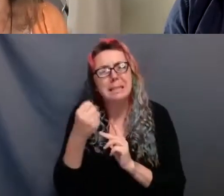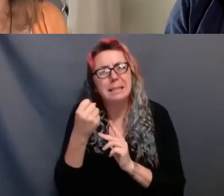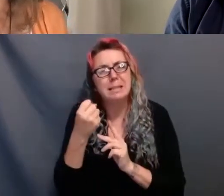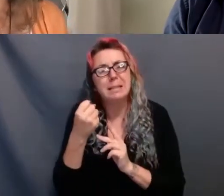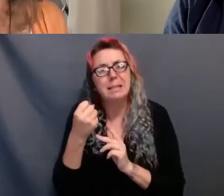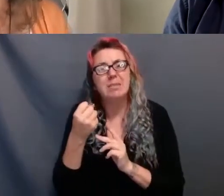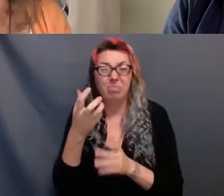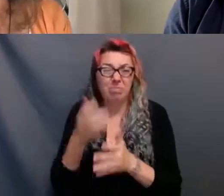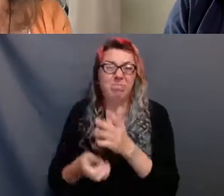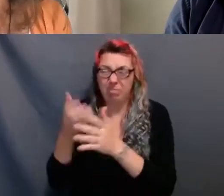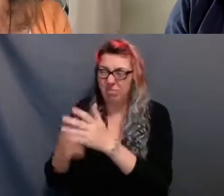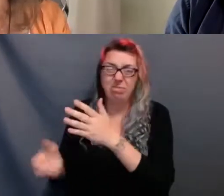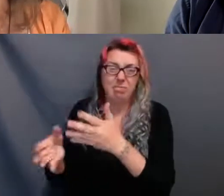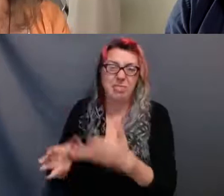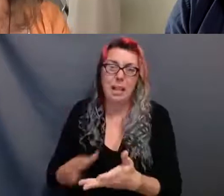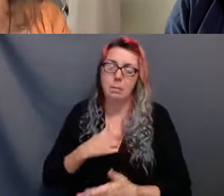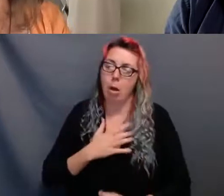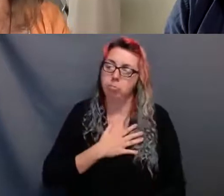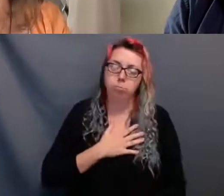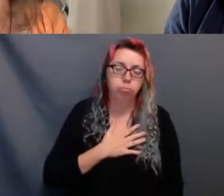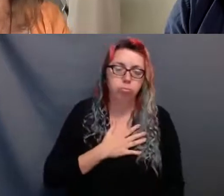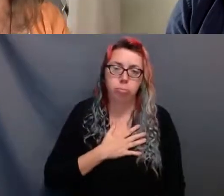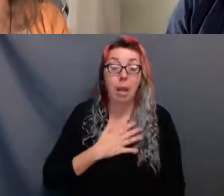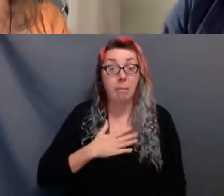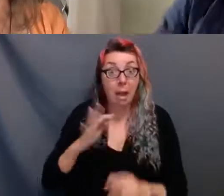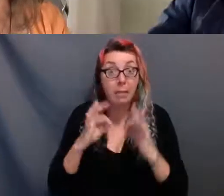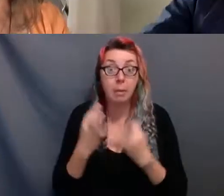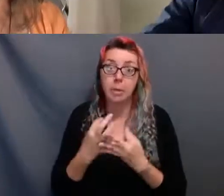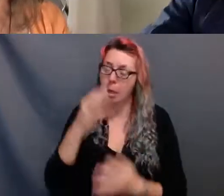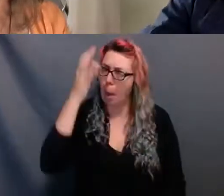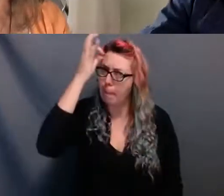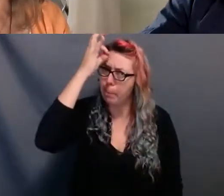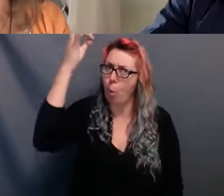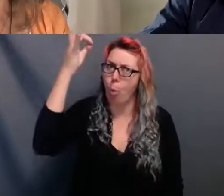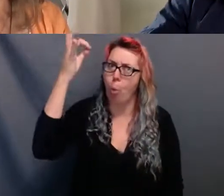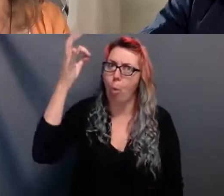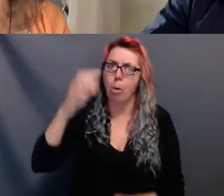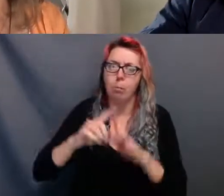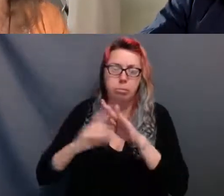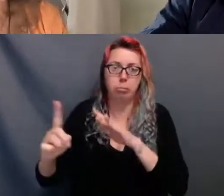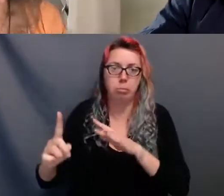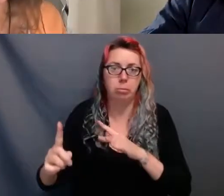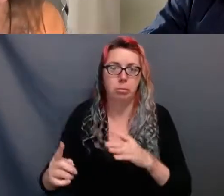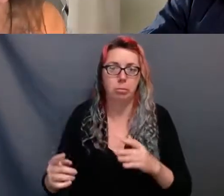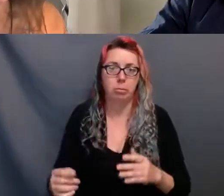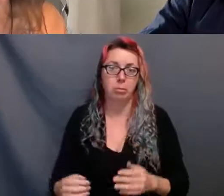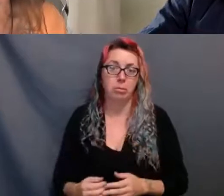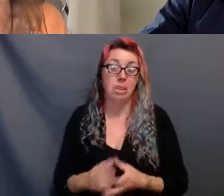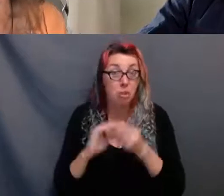My own family barely made it out alive. The stories are terrifying and harrowing.